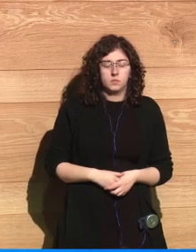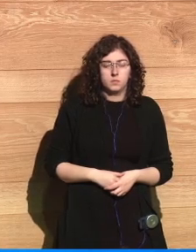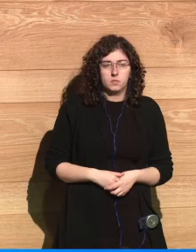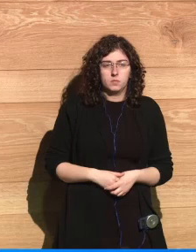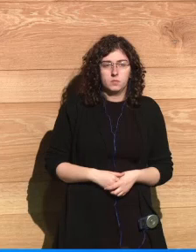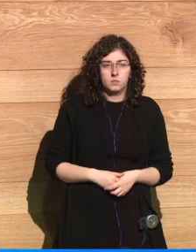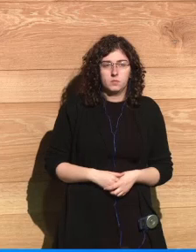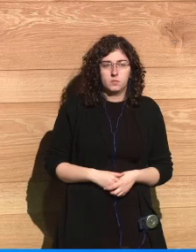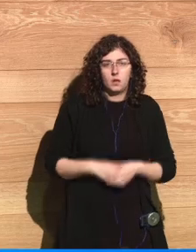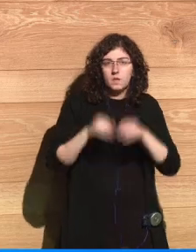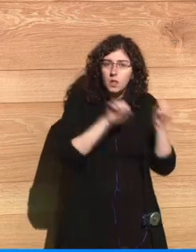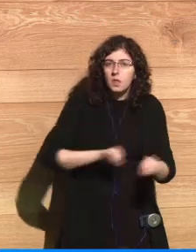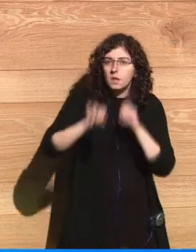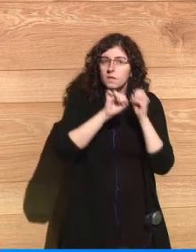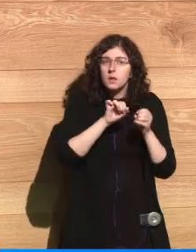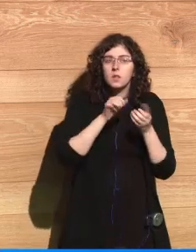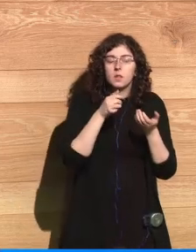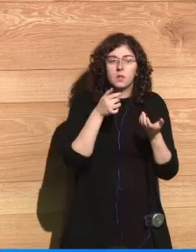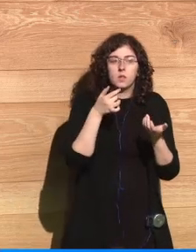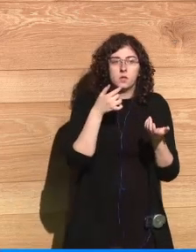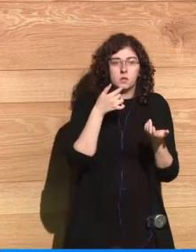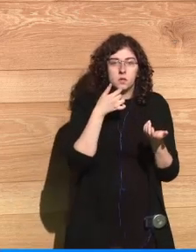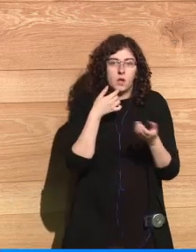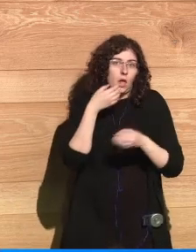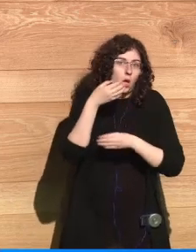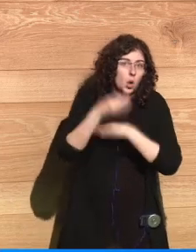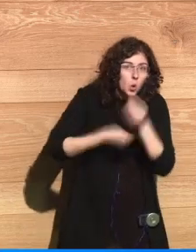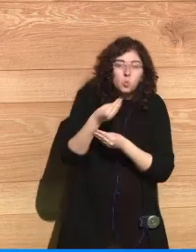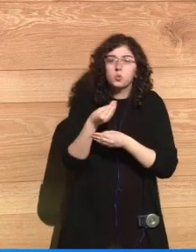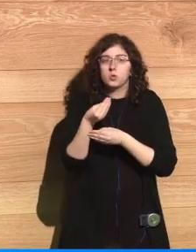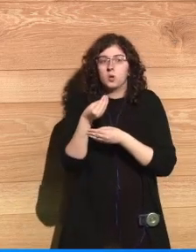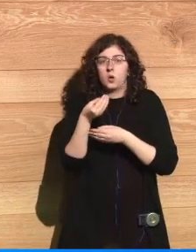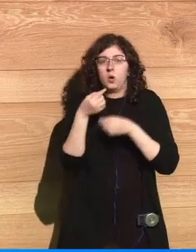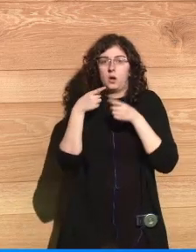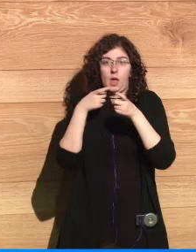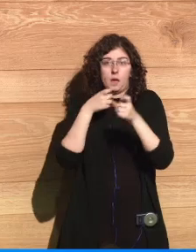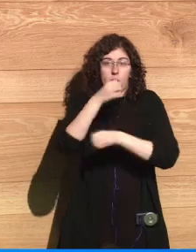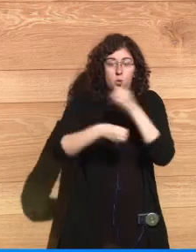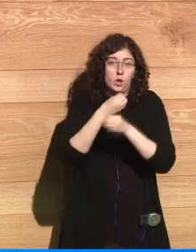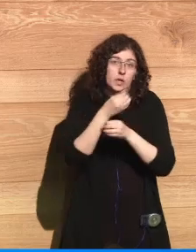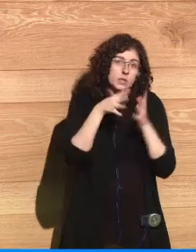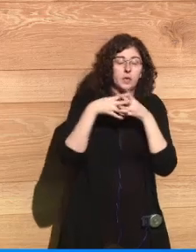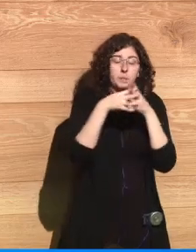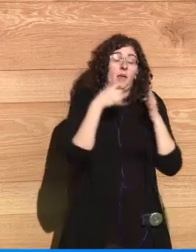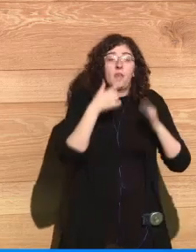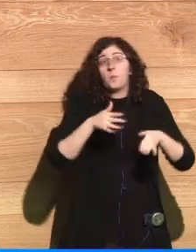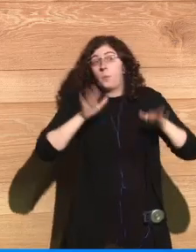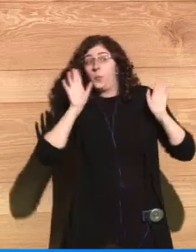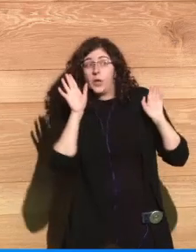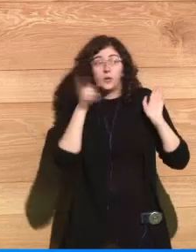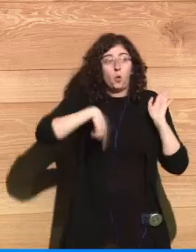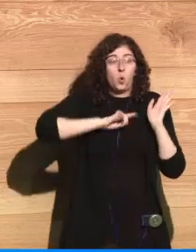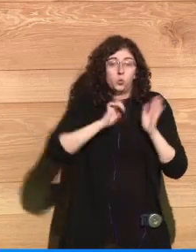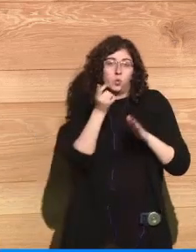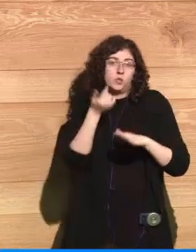come up with a nonsense such as, oh, well, our leaders know, know best, so